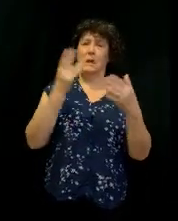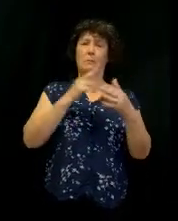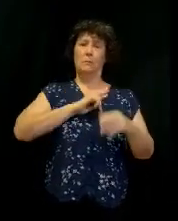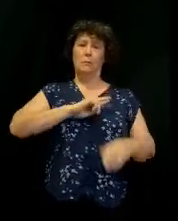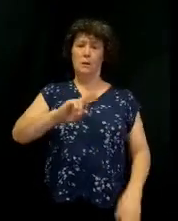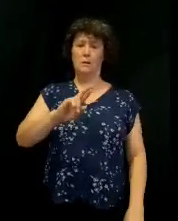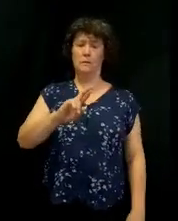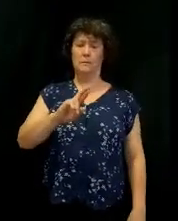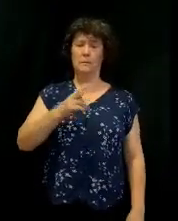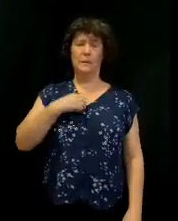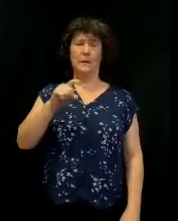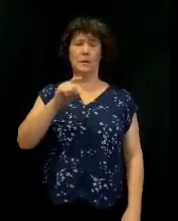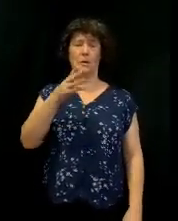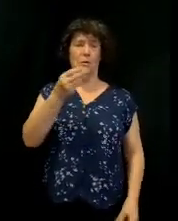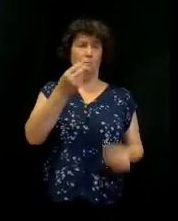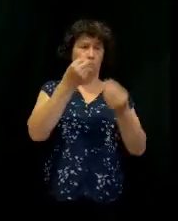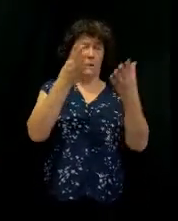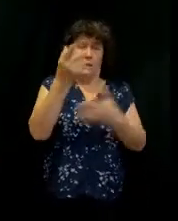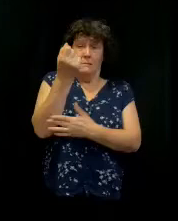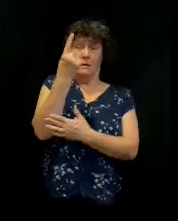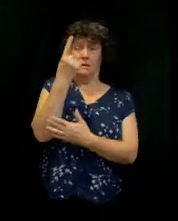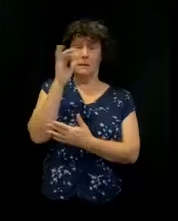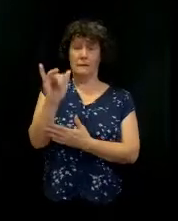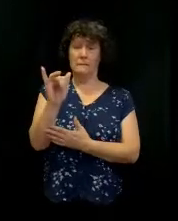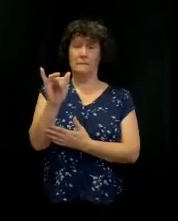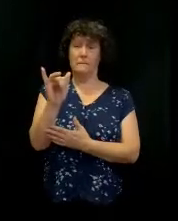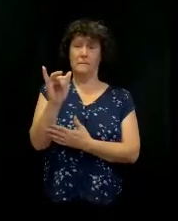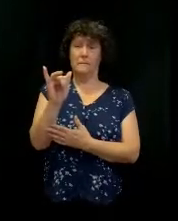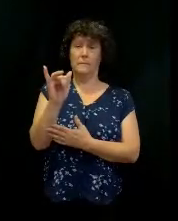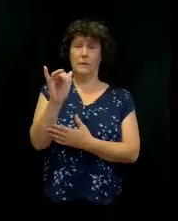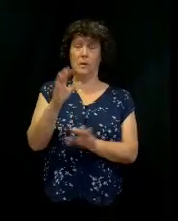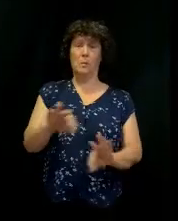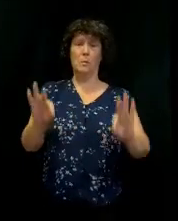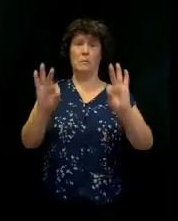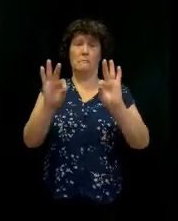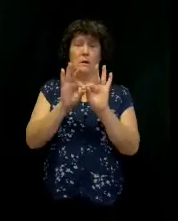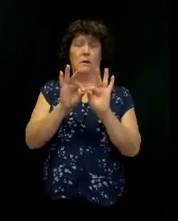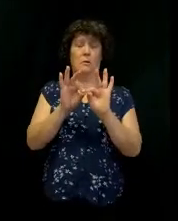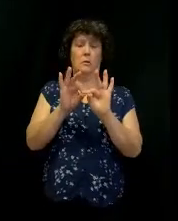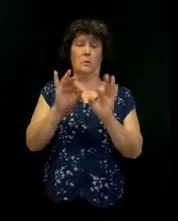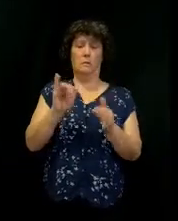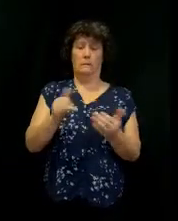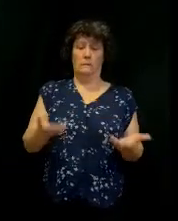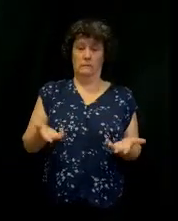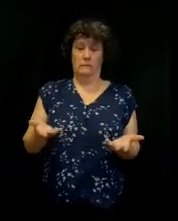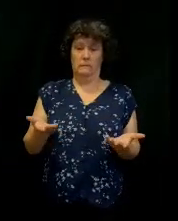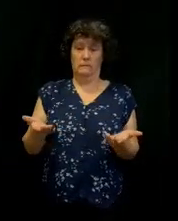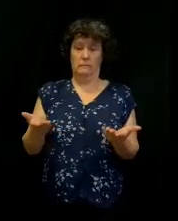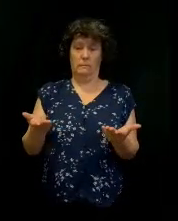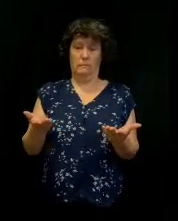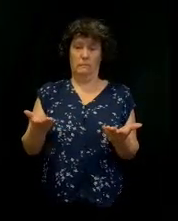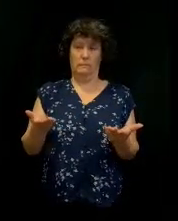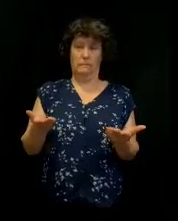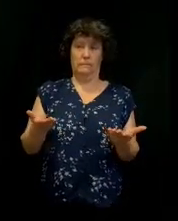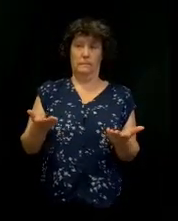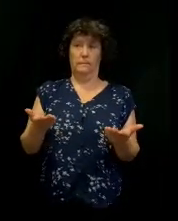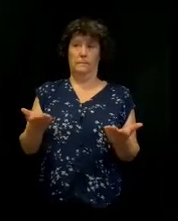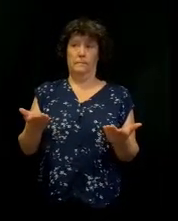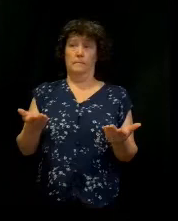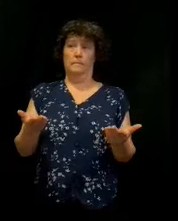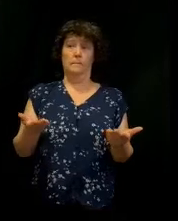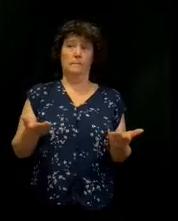worship. And I need you guys, I want you guys to understand today, we value that here. We value that here.